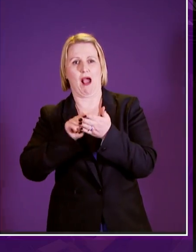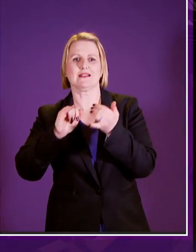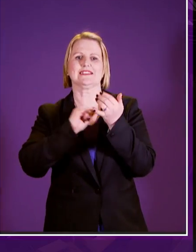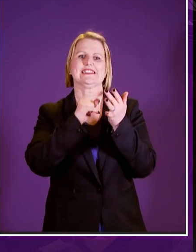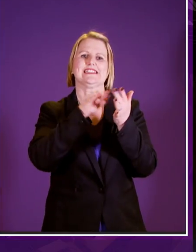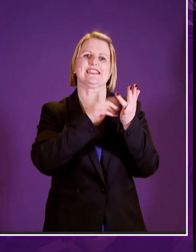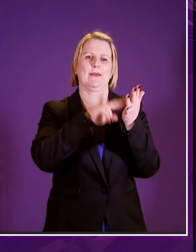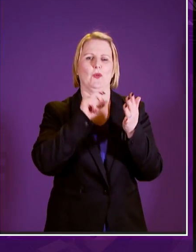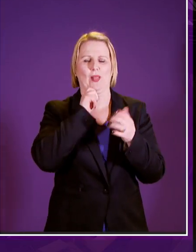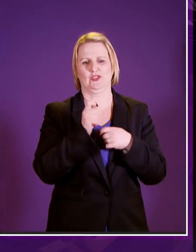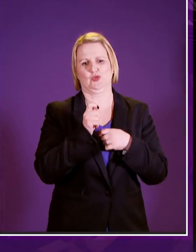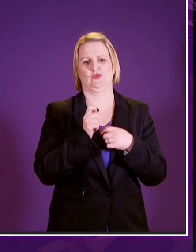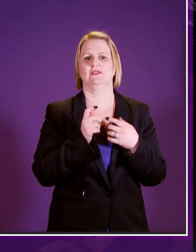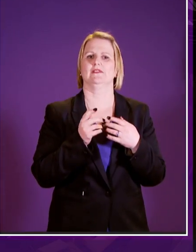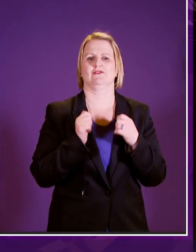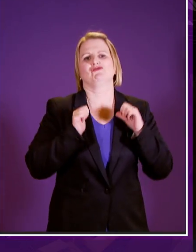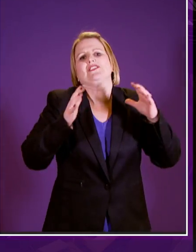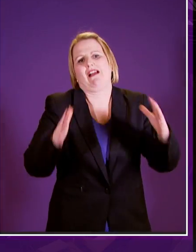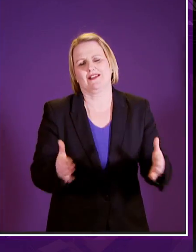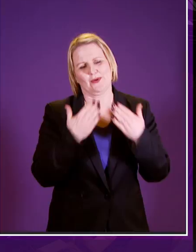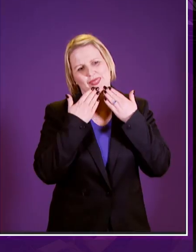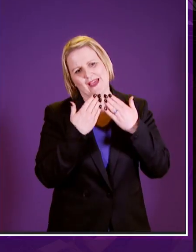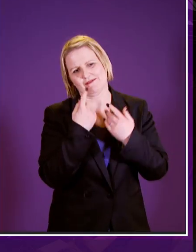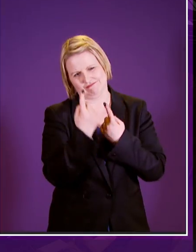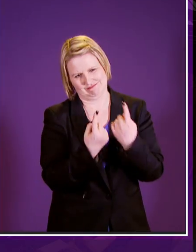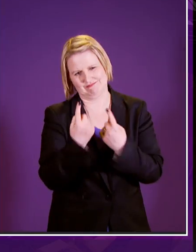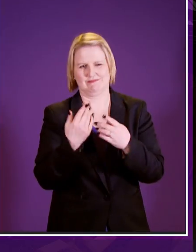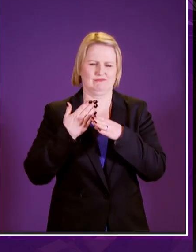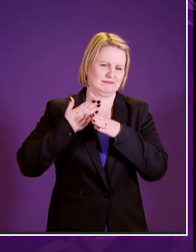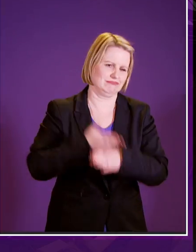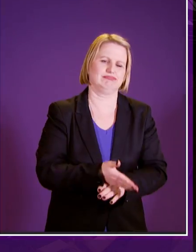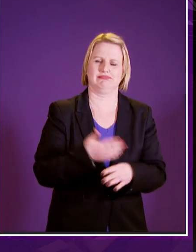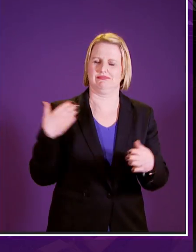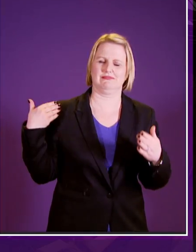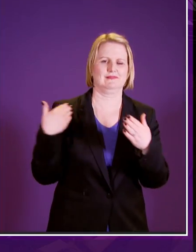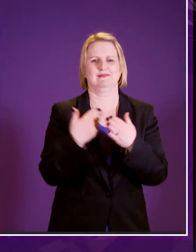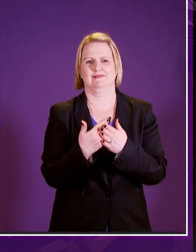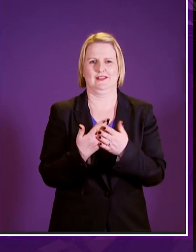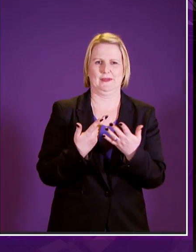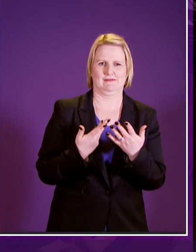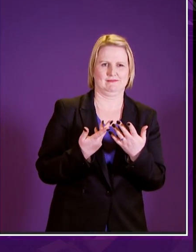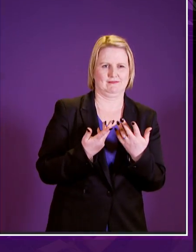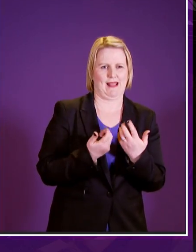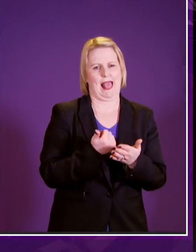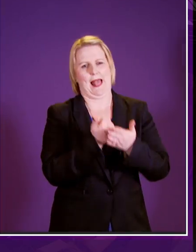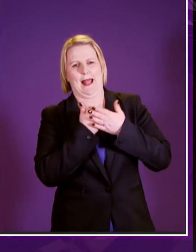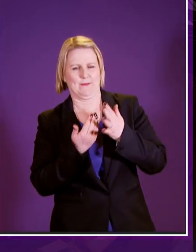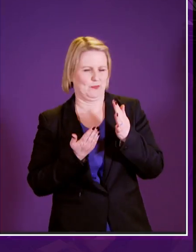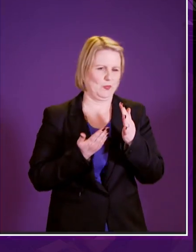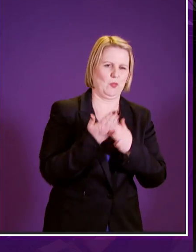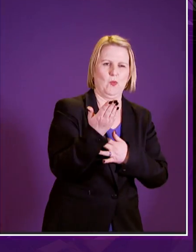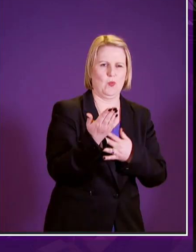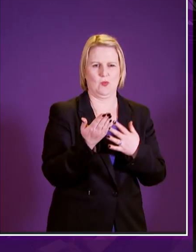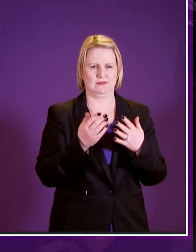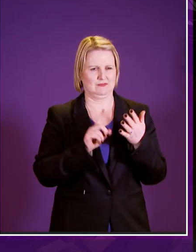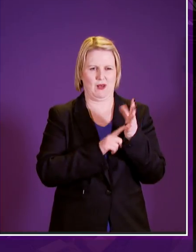after long service and i'd like personally to thank simon and his clerking team for all the work that they have done in steering us through what was not a straightforward